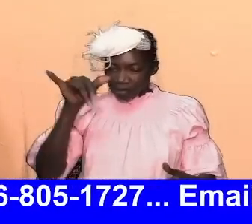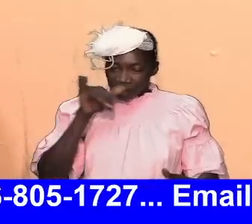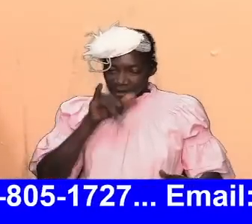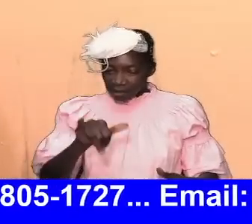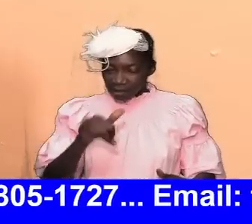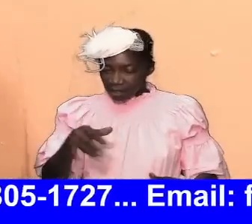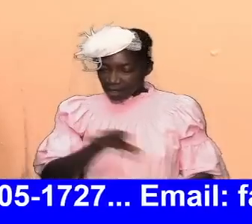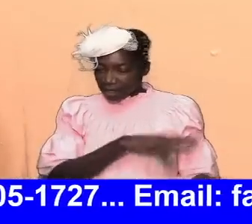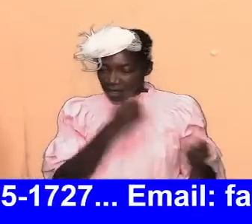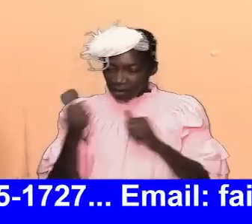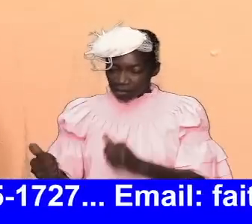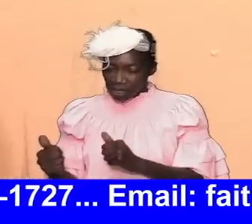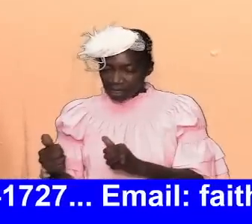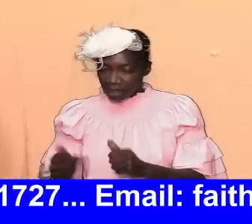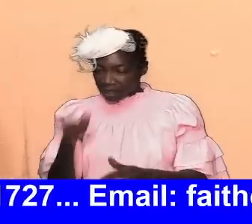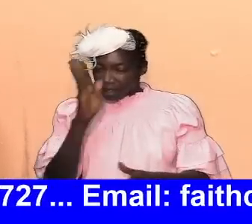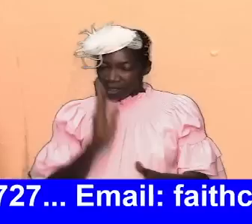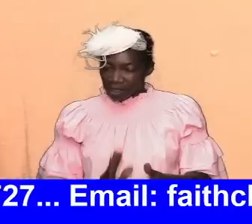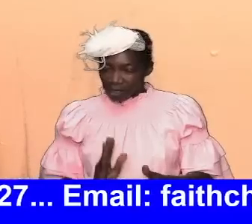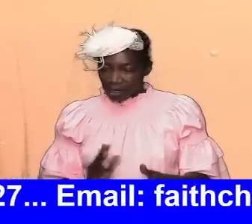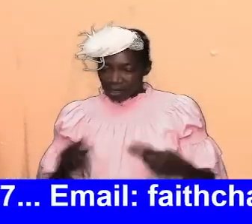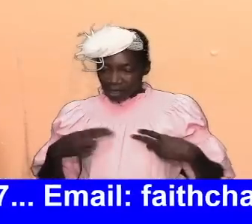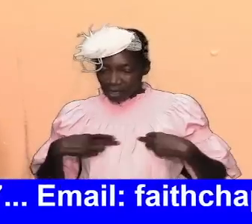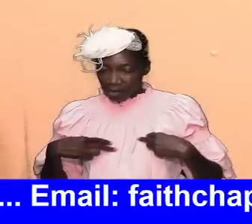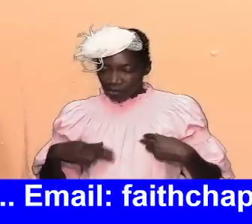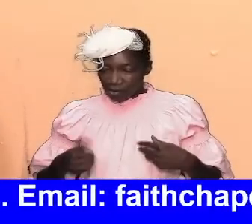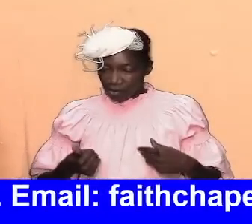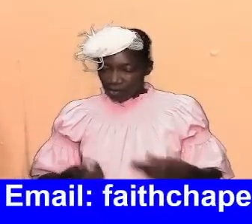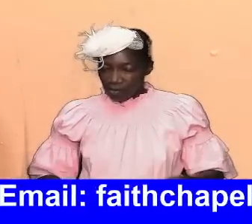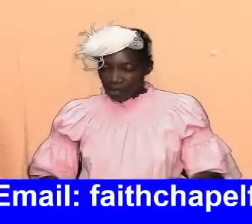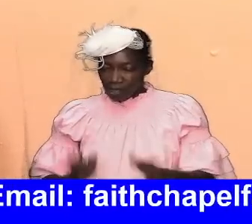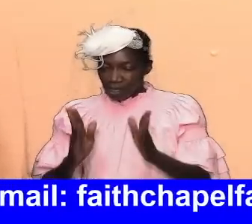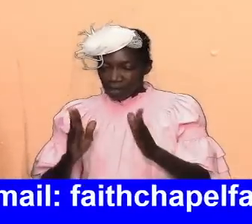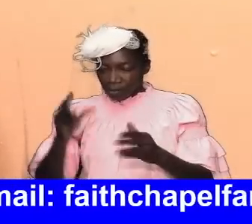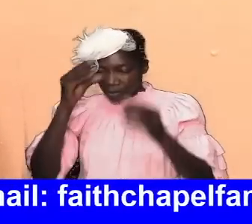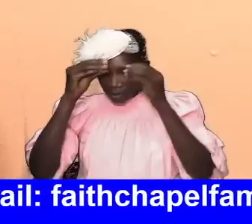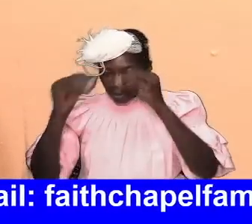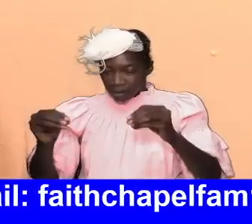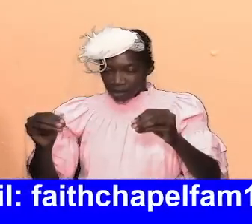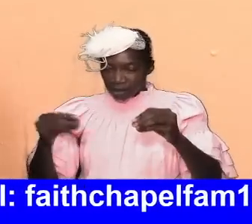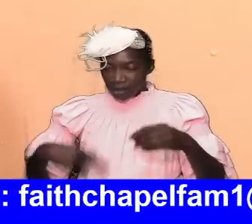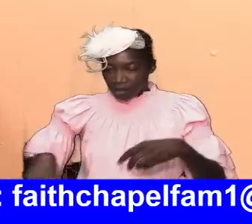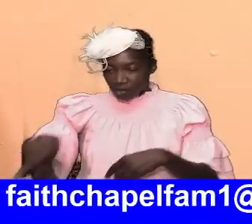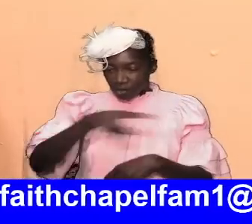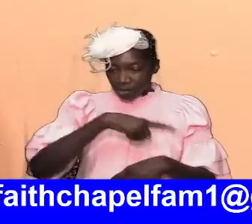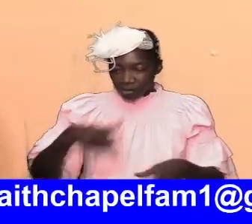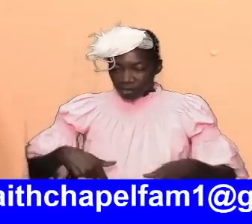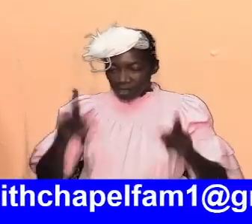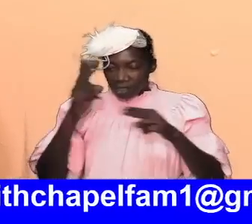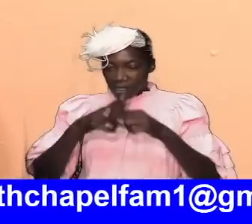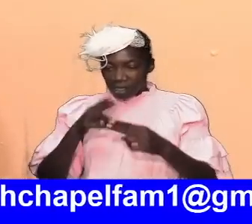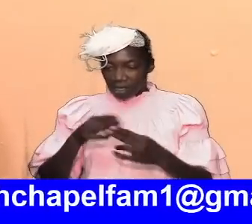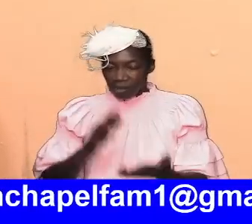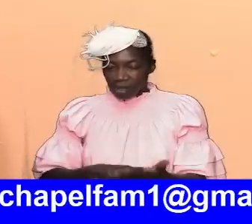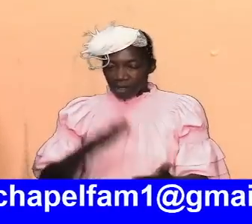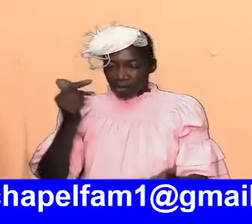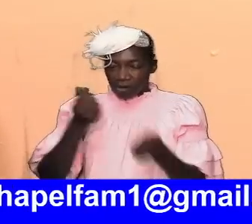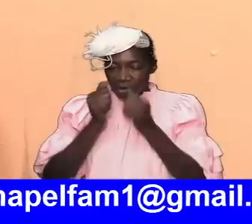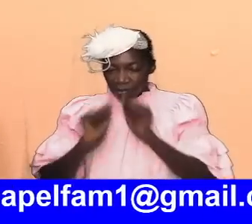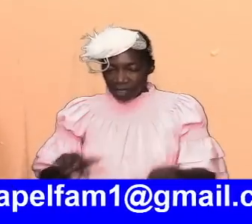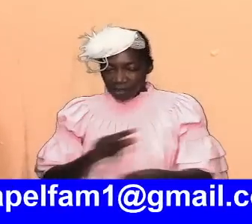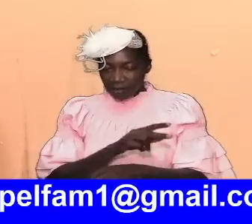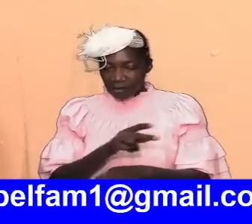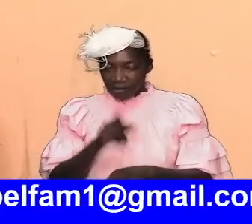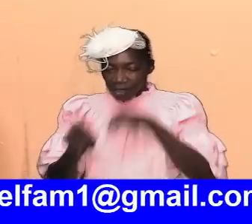almighty and the sovereign god have your own way teach us mighty god and let your name be glorified bless your